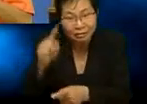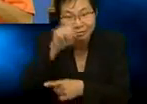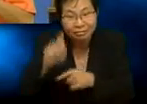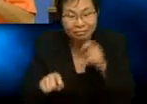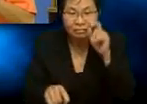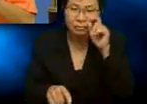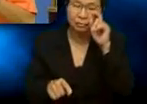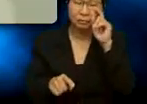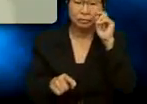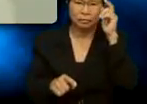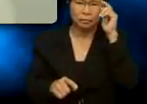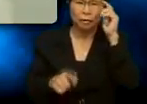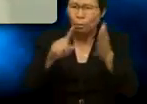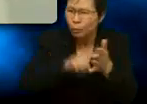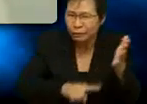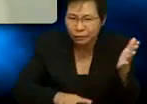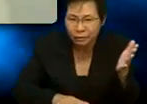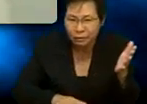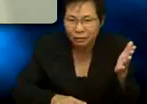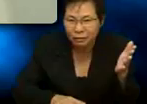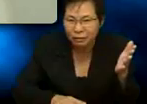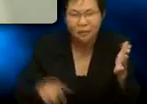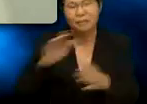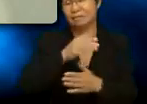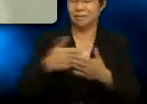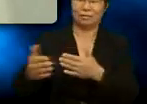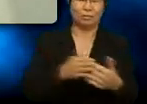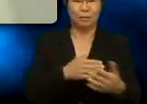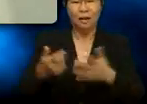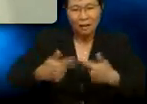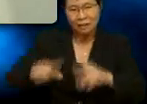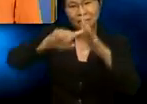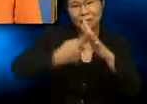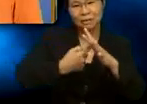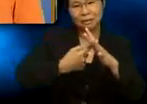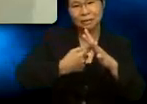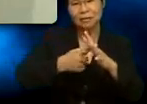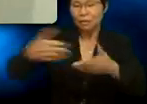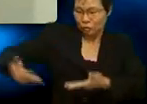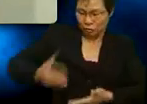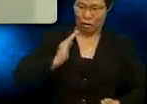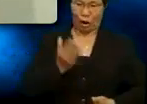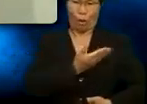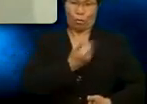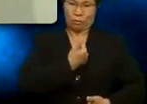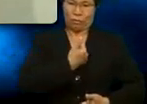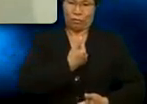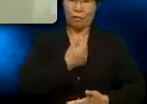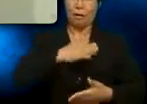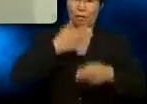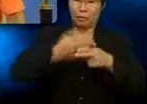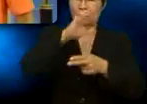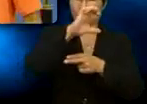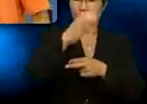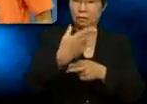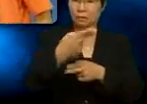What? Never mind. Let's begin by introducing ourselves. I'm Chaos. How